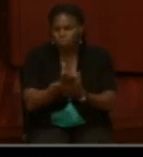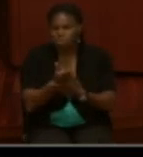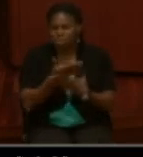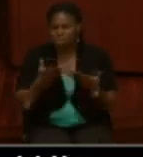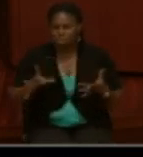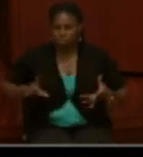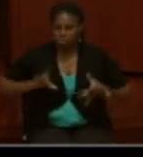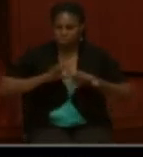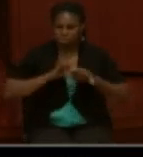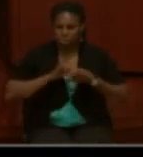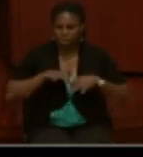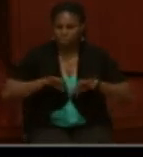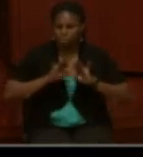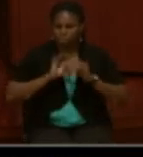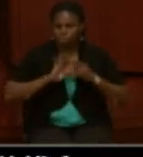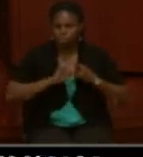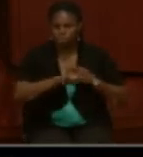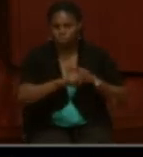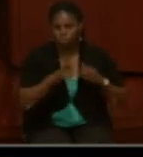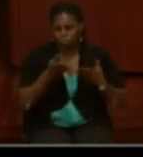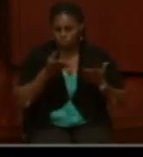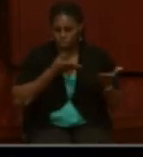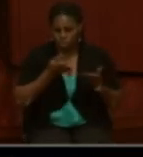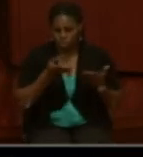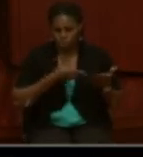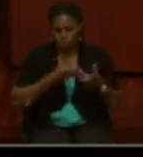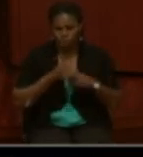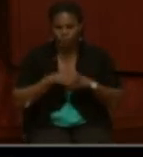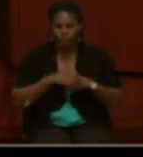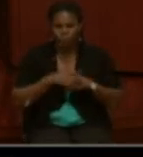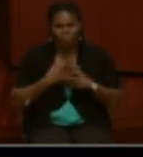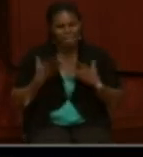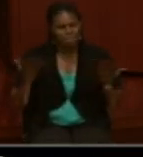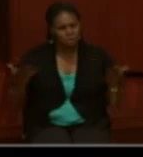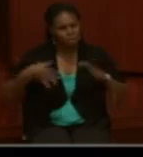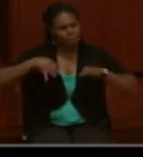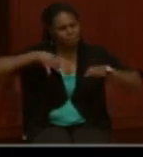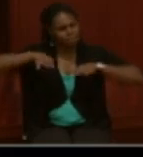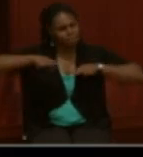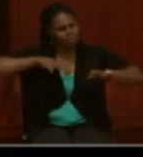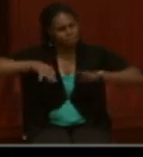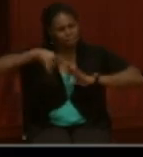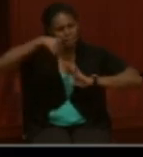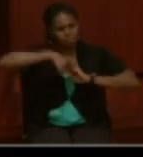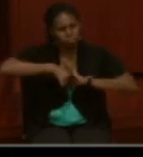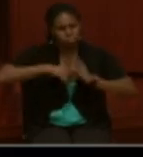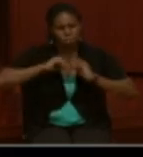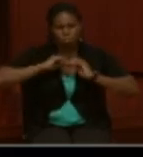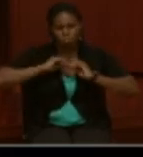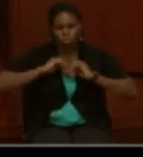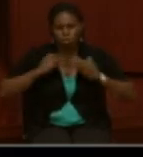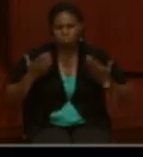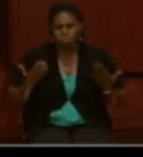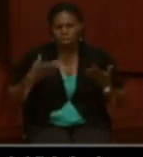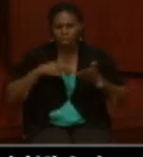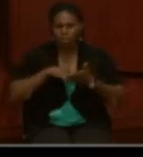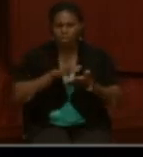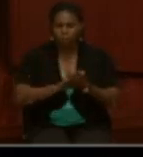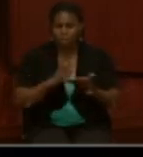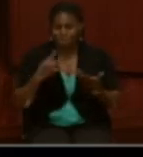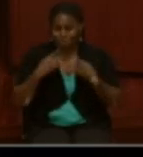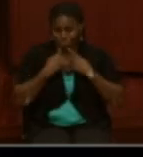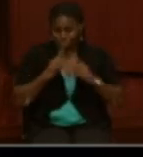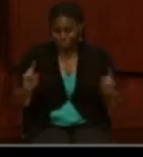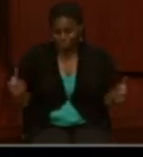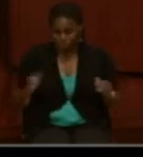to the unit that they served in. So to dig a little bit deeper into several of the records that I just rattled